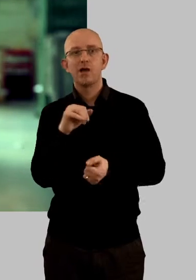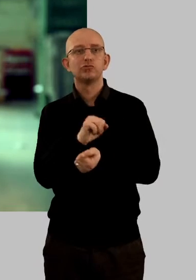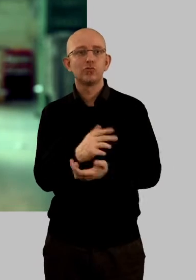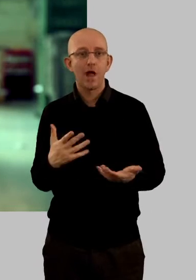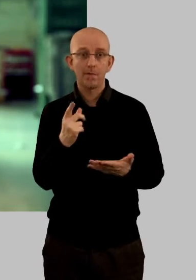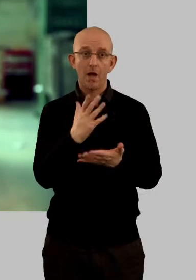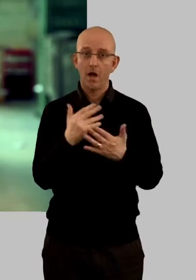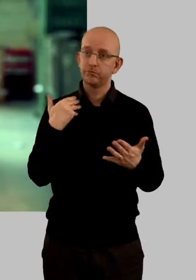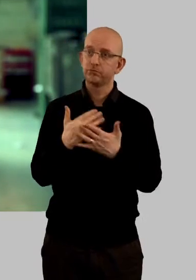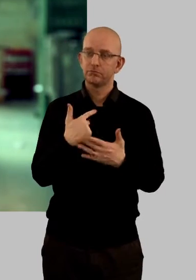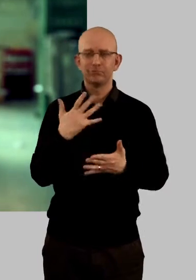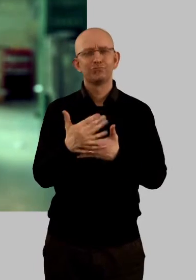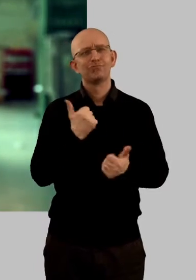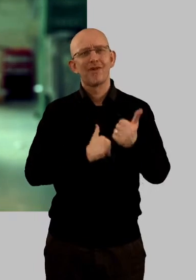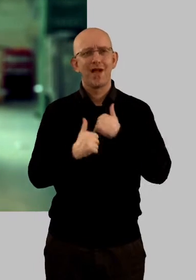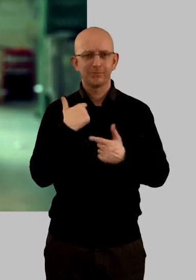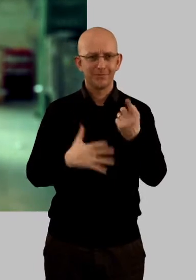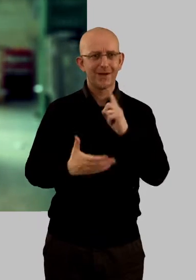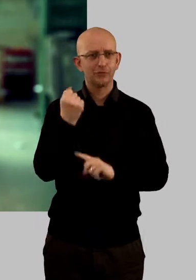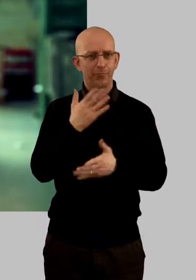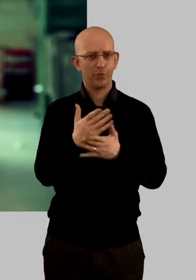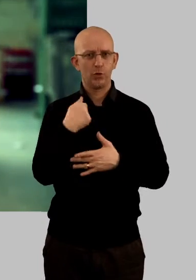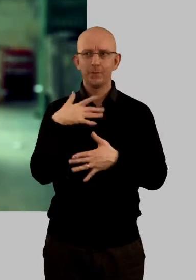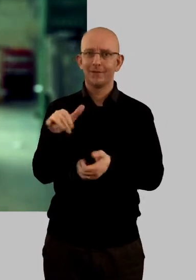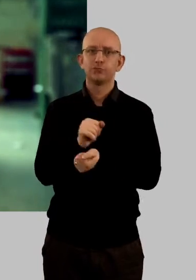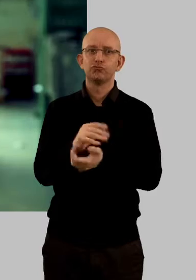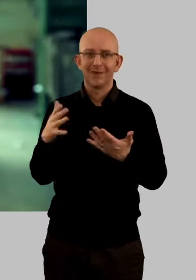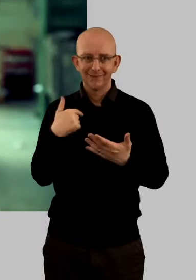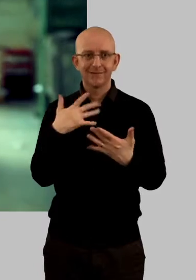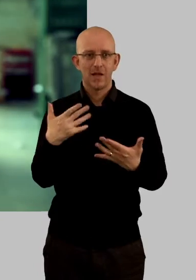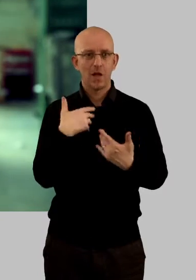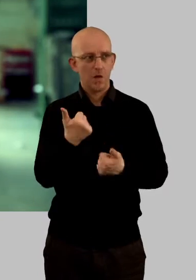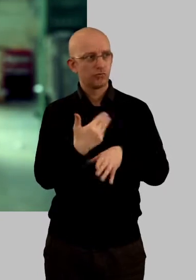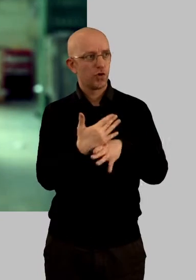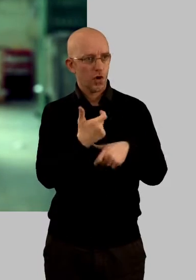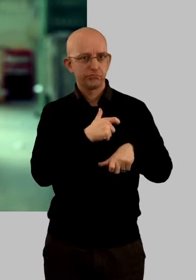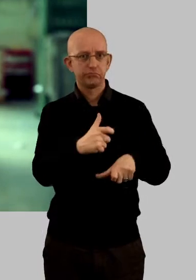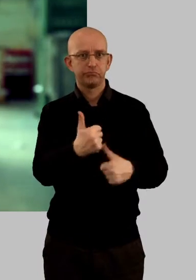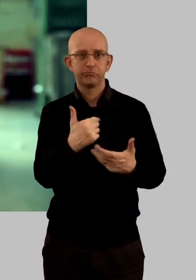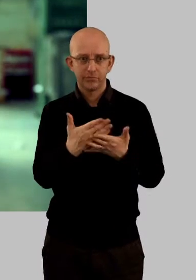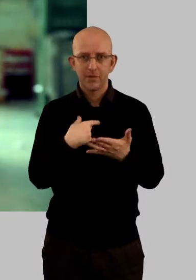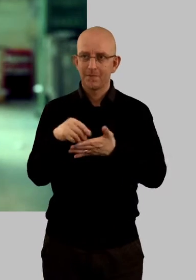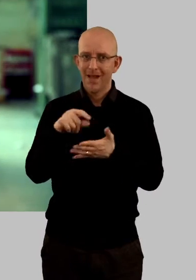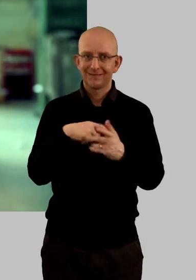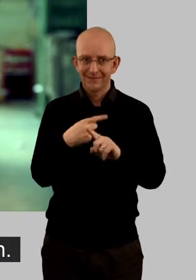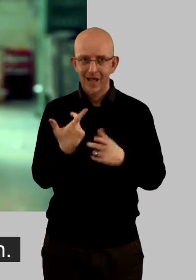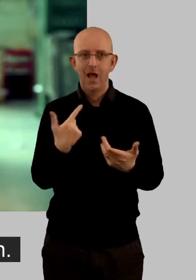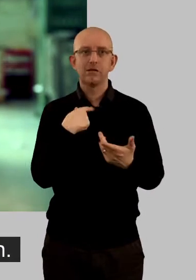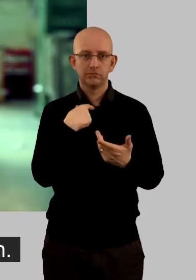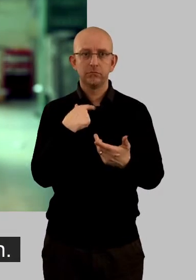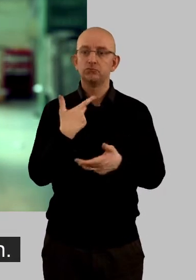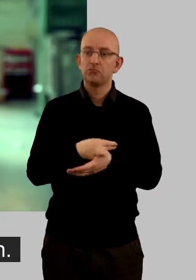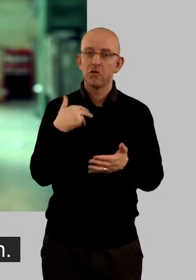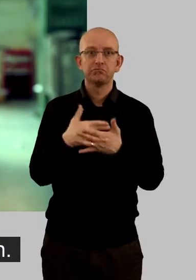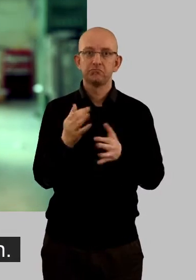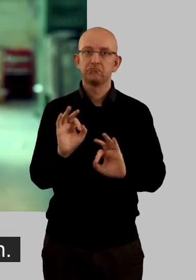Then I would have ended up back in jail. I'm proud of what I've achieved since my release. I've got a steady job, I'm paying taxes and I'm staying